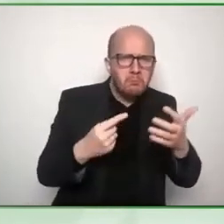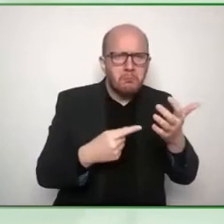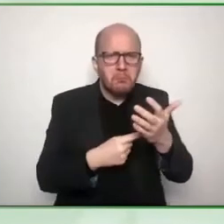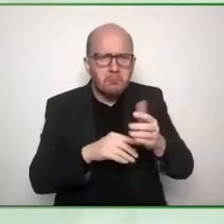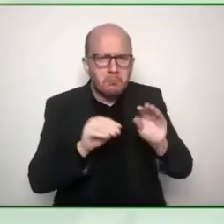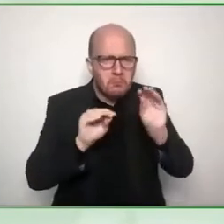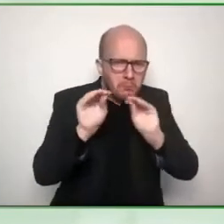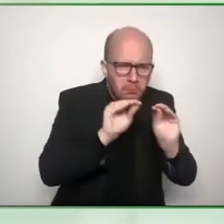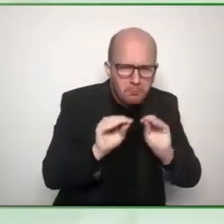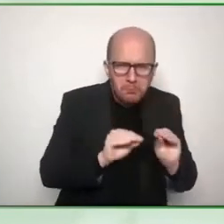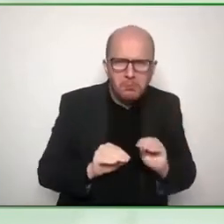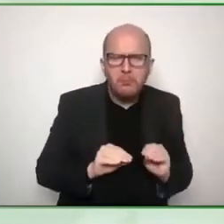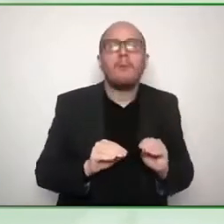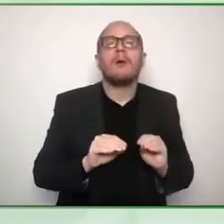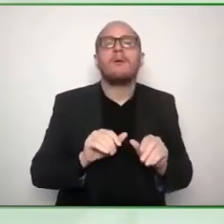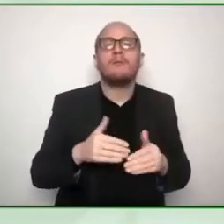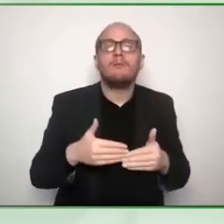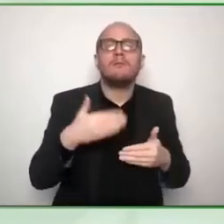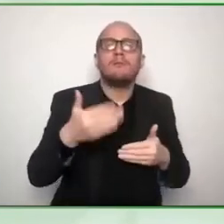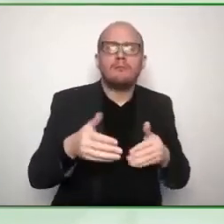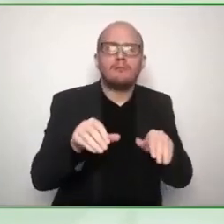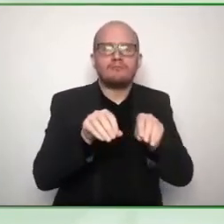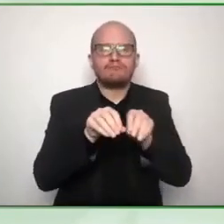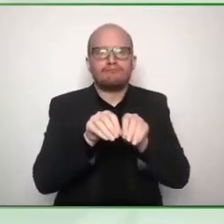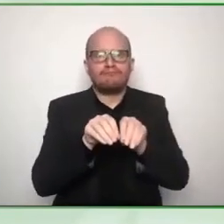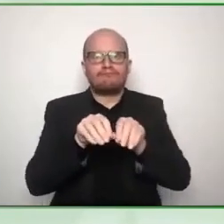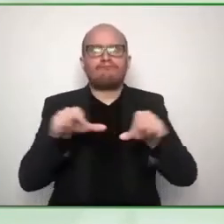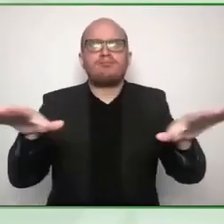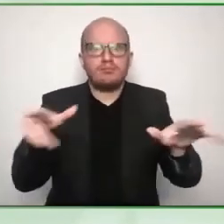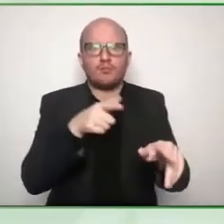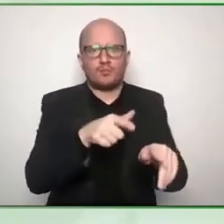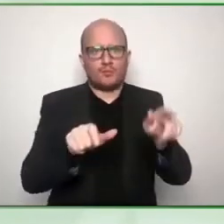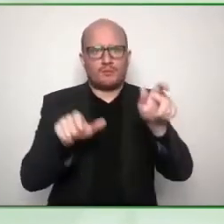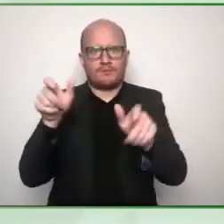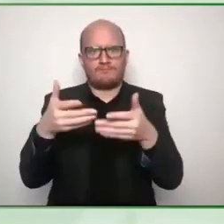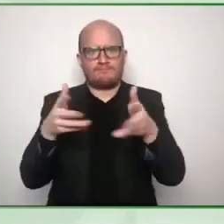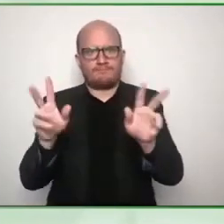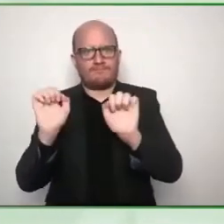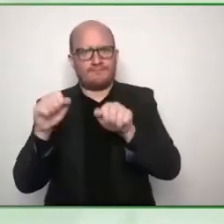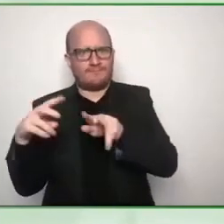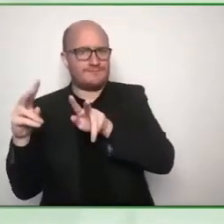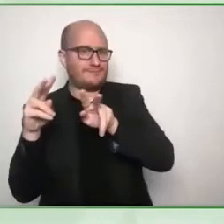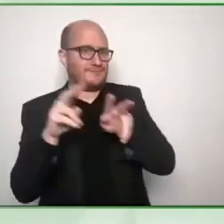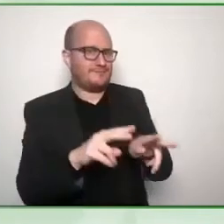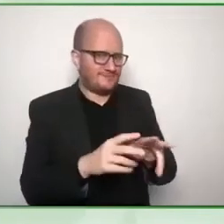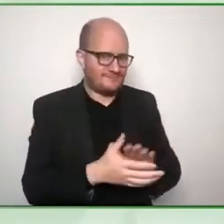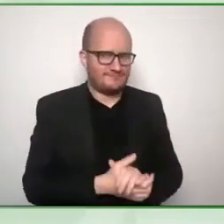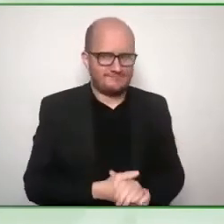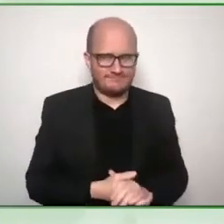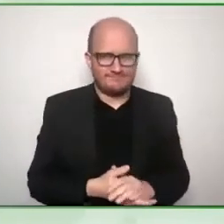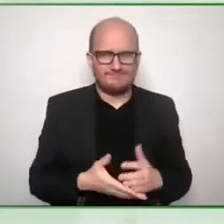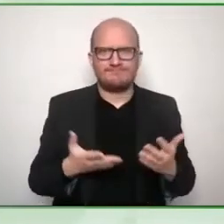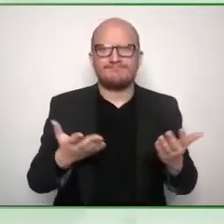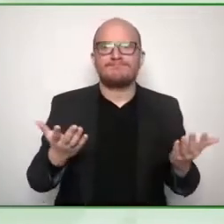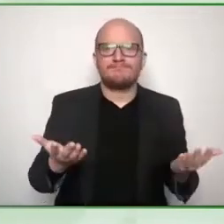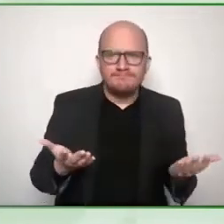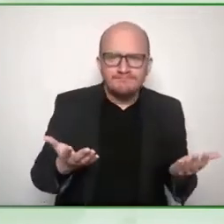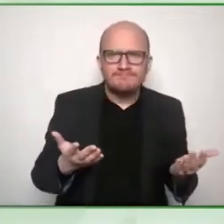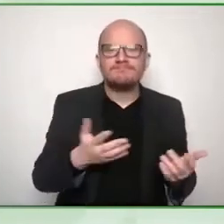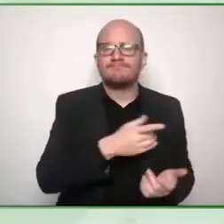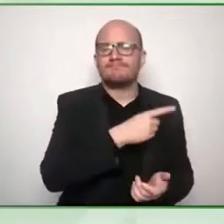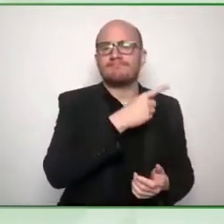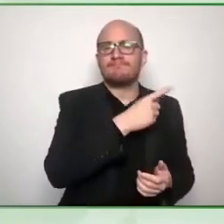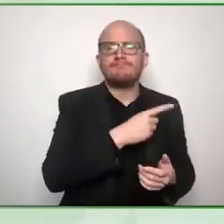it out there to uh to the public as uh to describe myself i'm a darker complexioned male uh